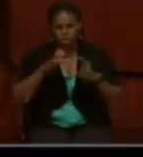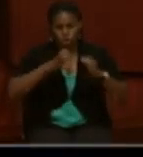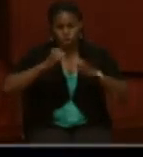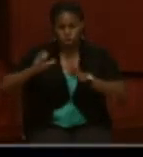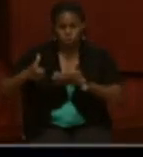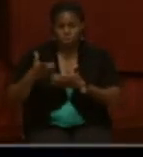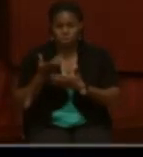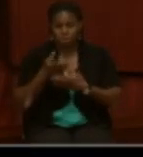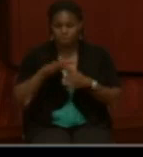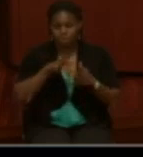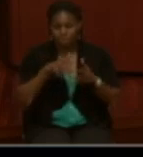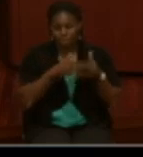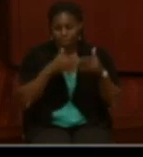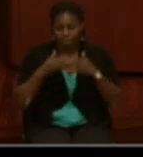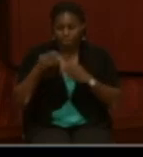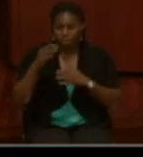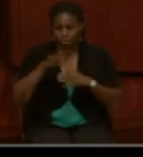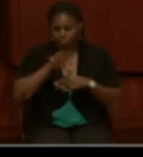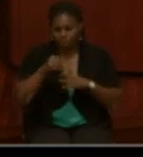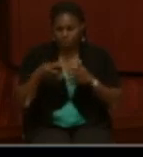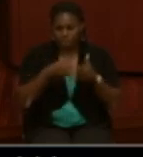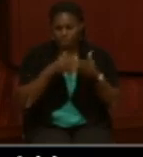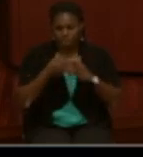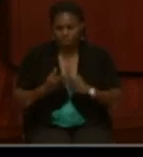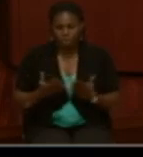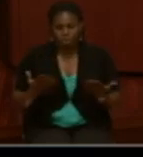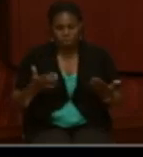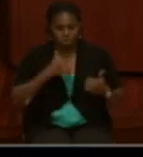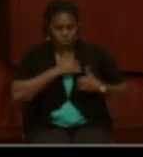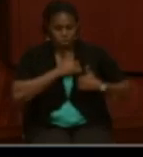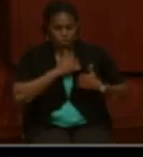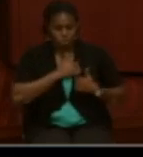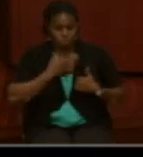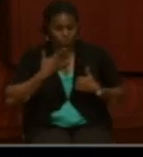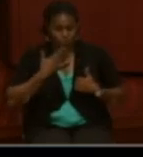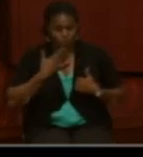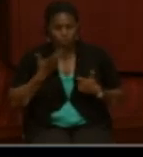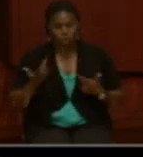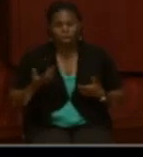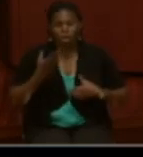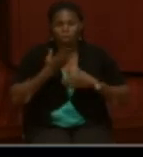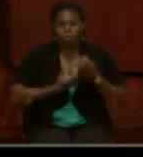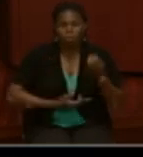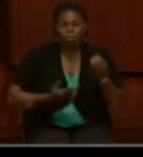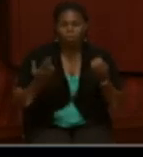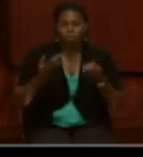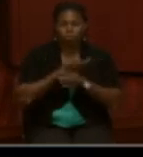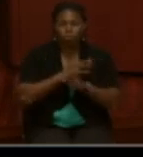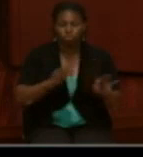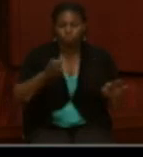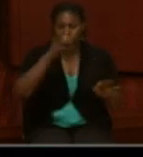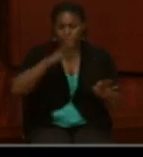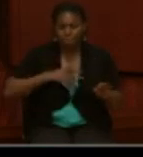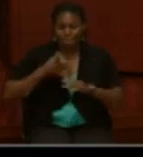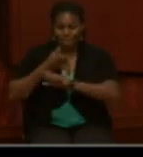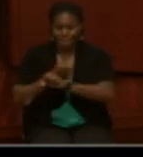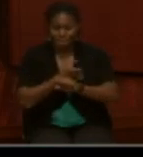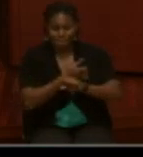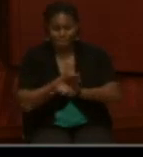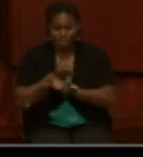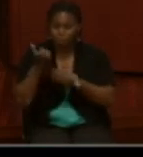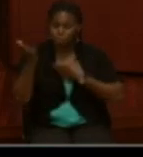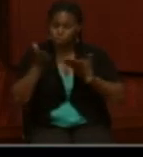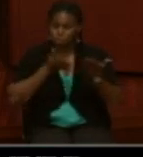as the United States Color Troops or USCT. Both free men and former slaves served in these regiments